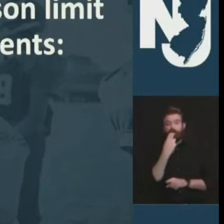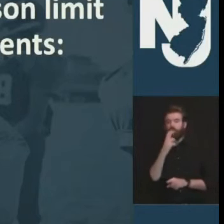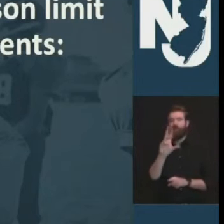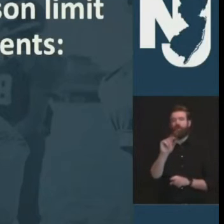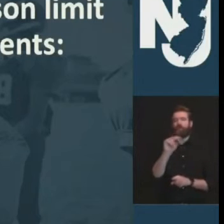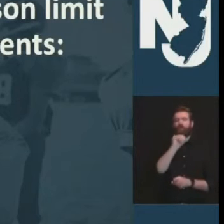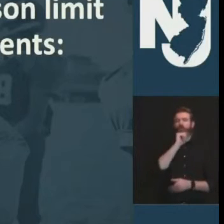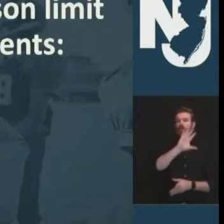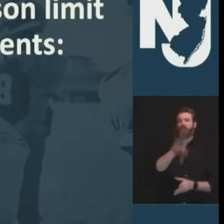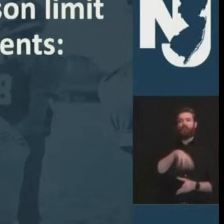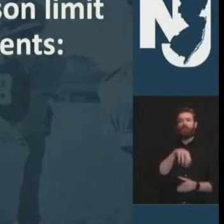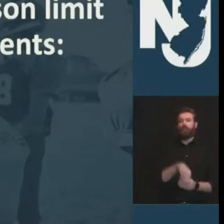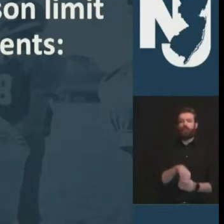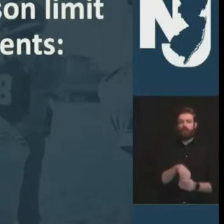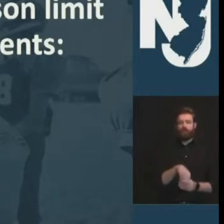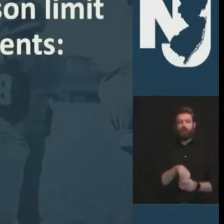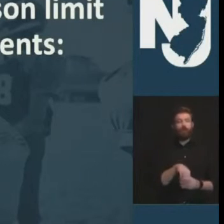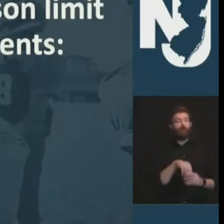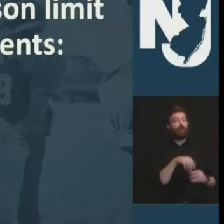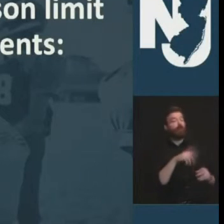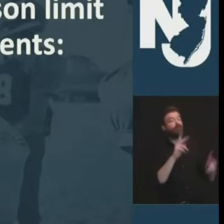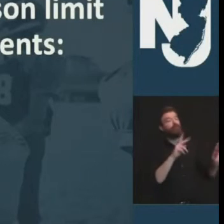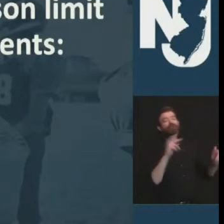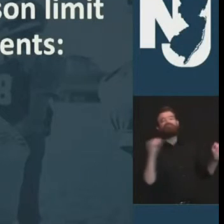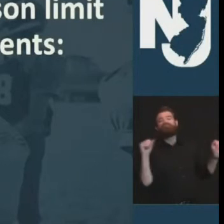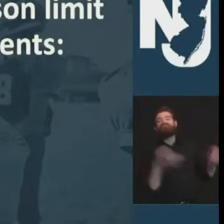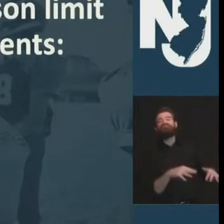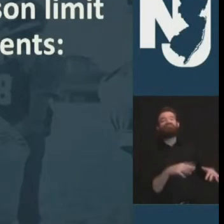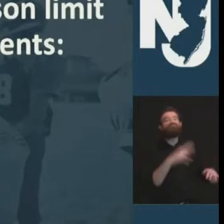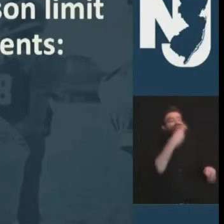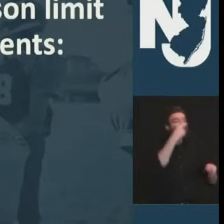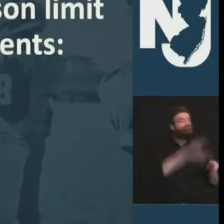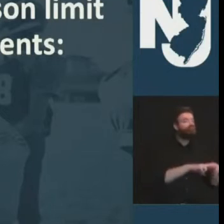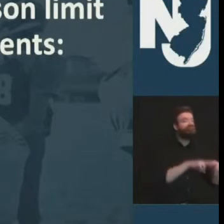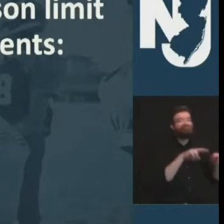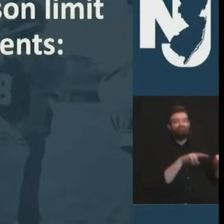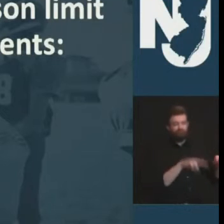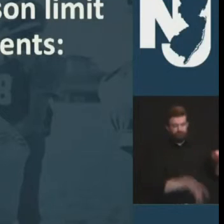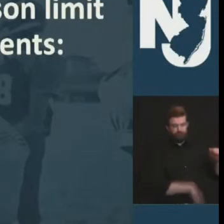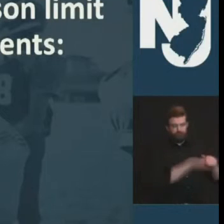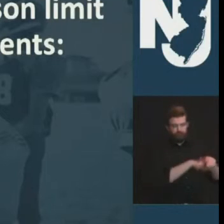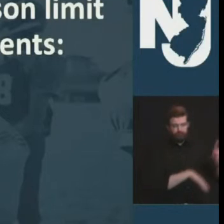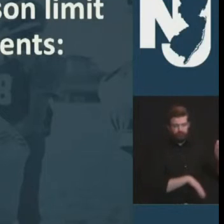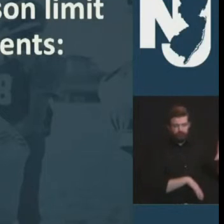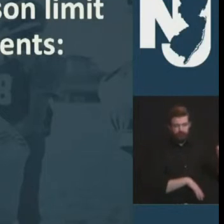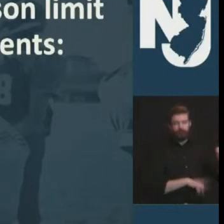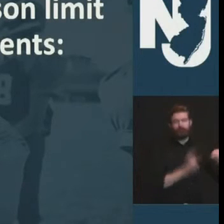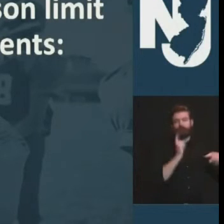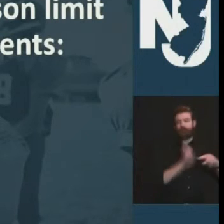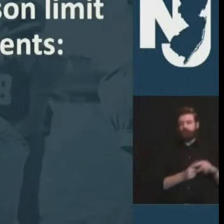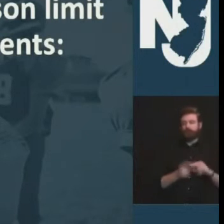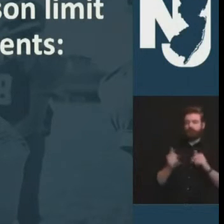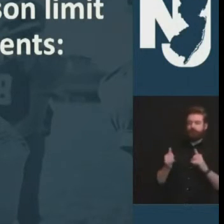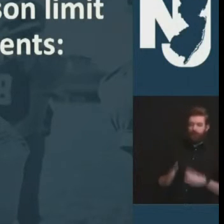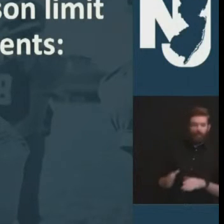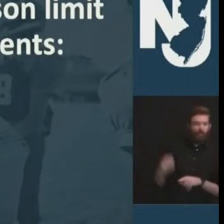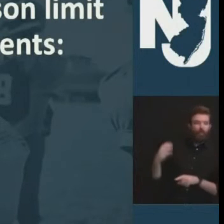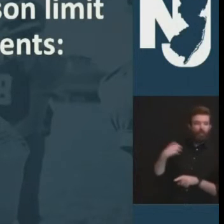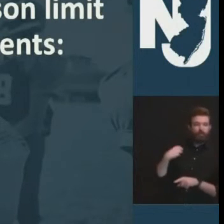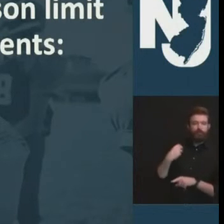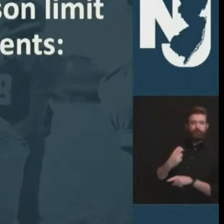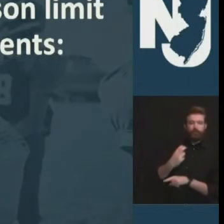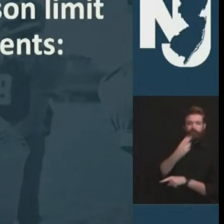mean that these sporting events including the upcoming thanksgiving week high school football games can have up to 150